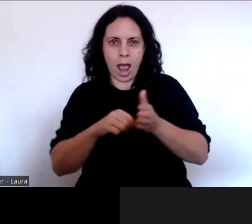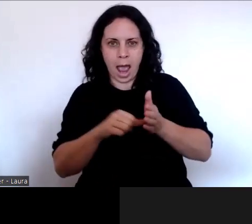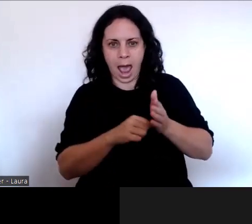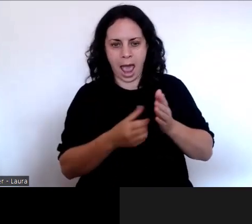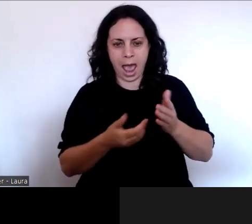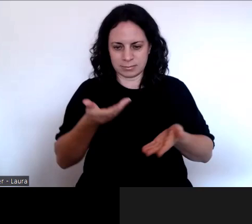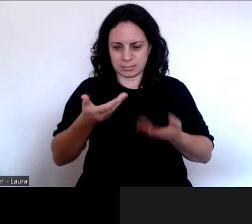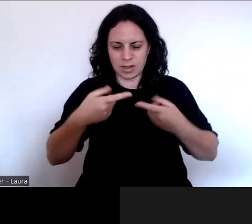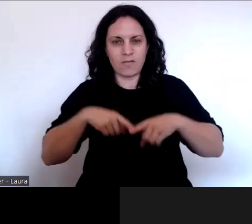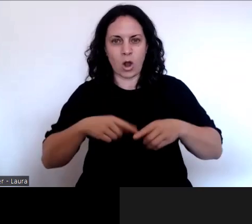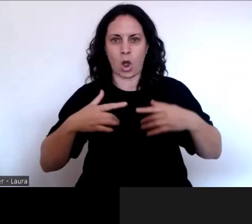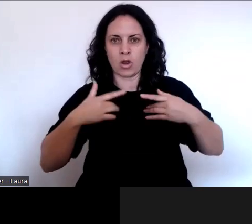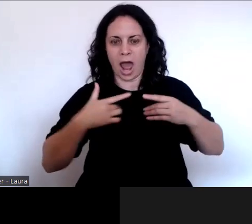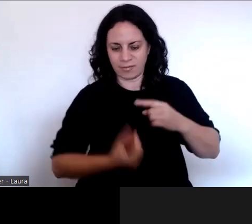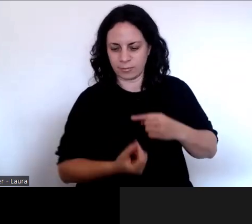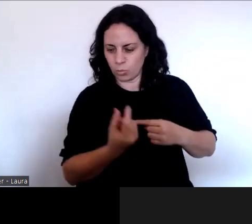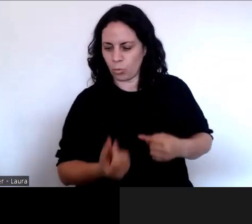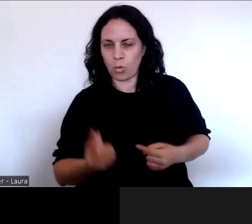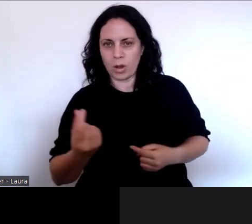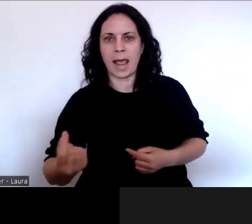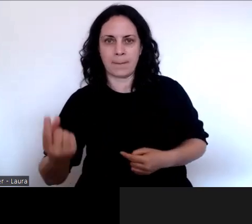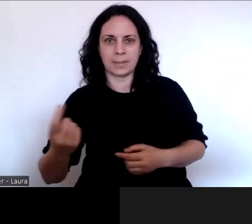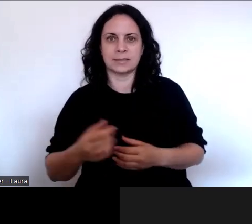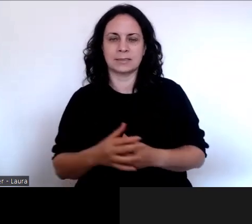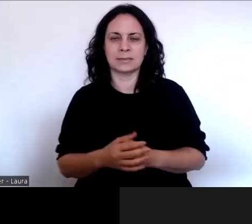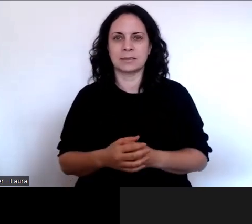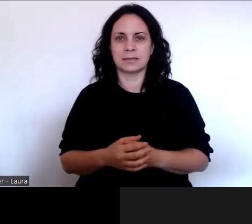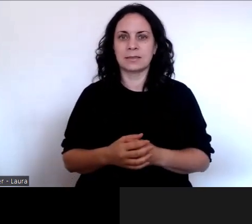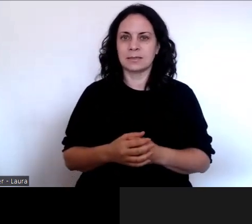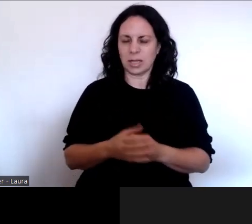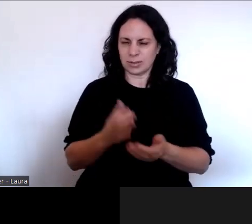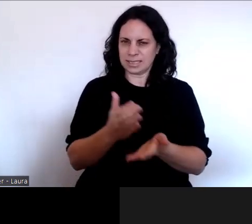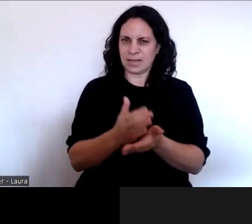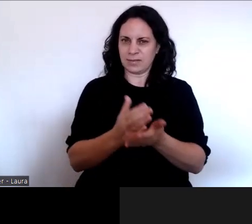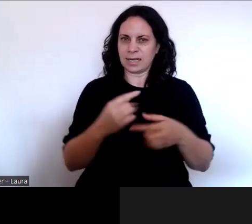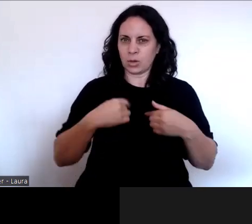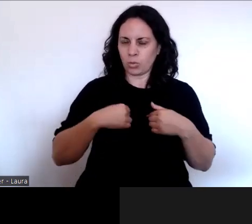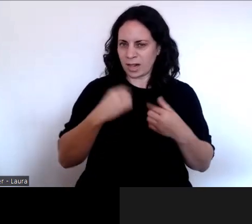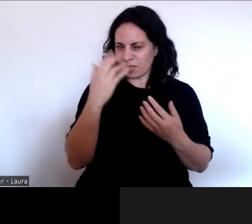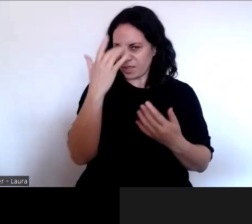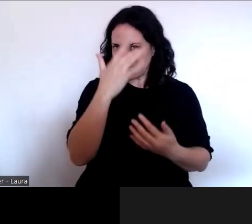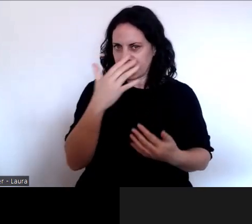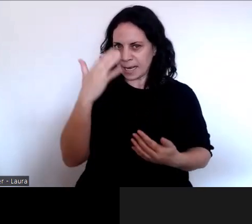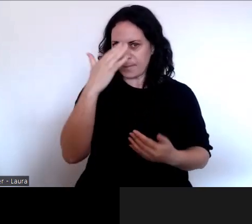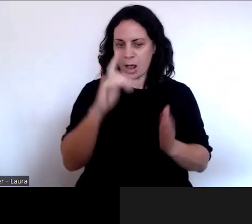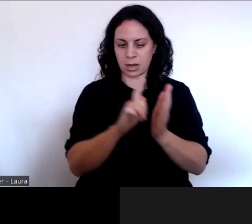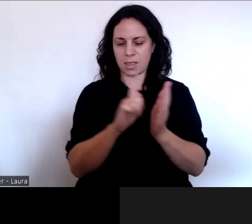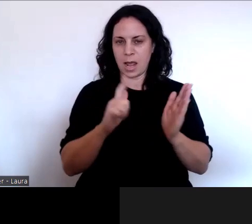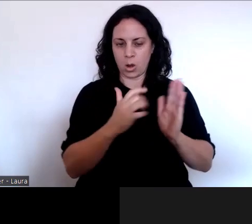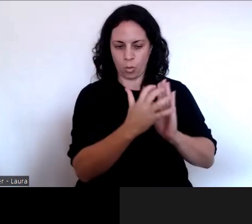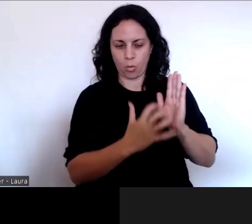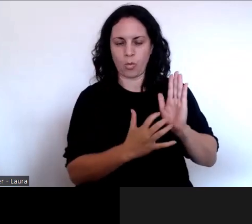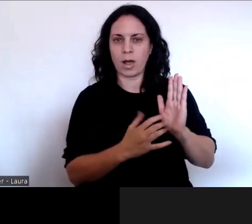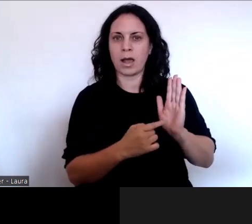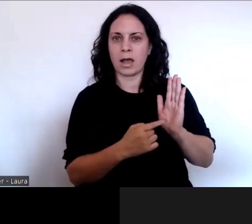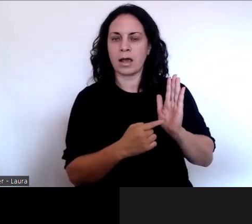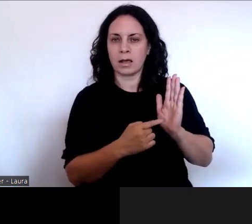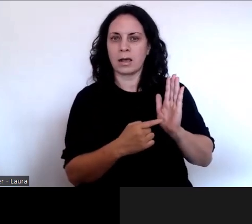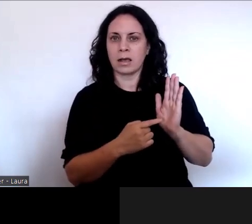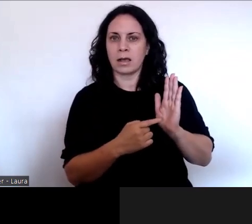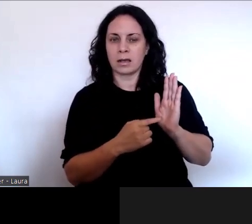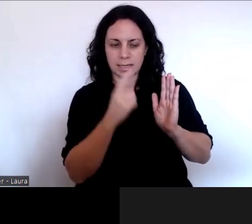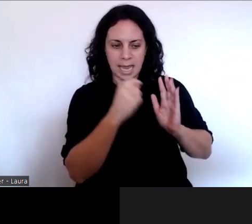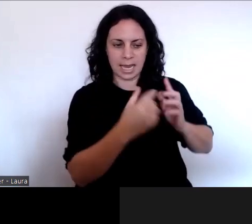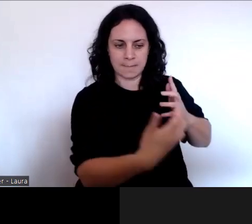So we are very definitely thinking about how the law can respond to